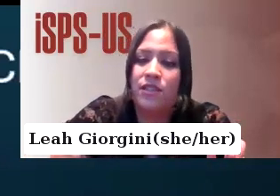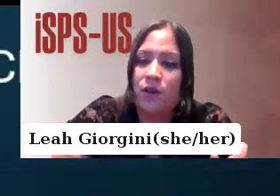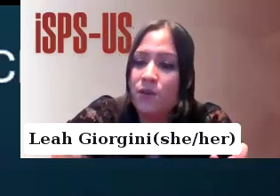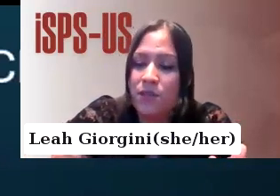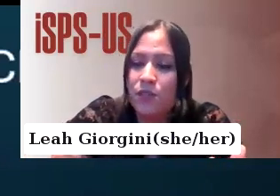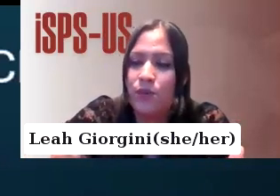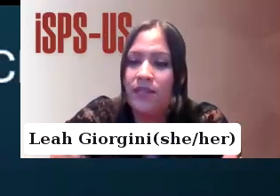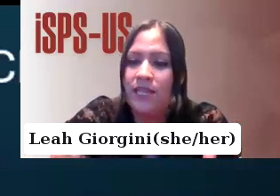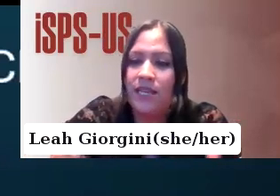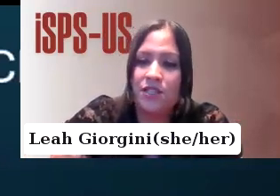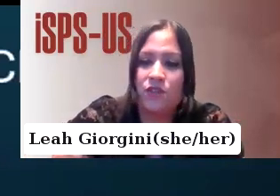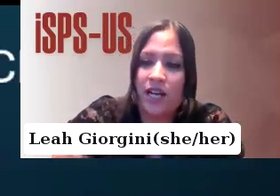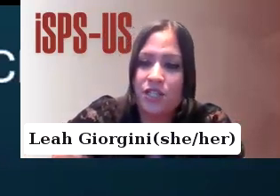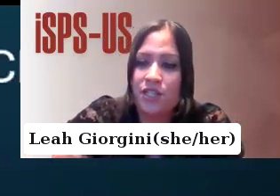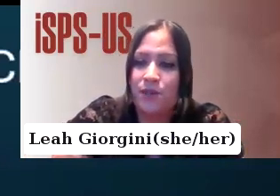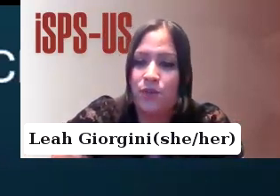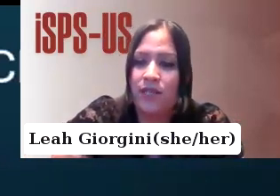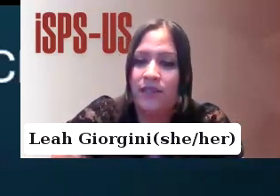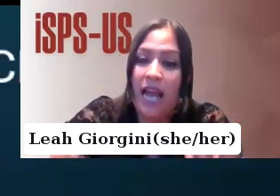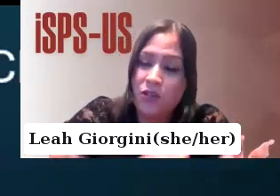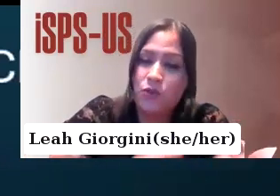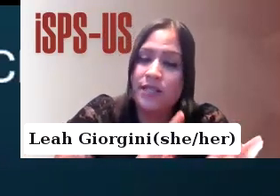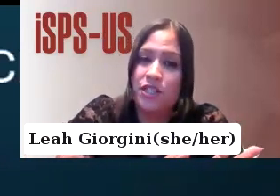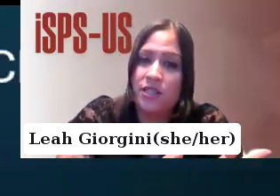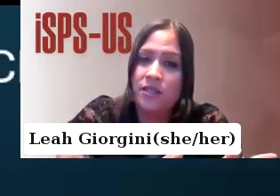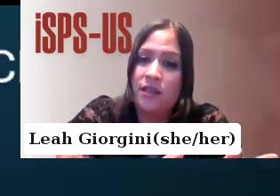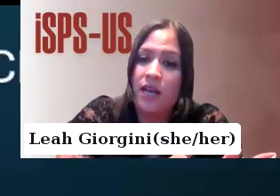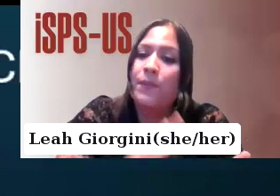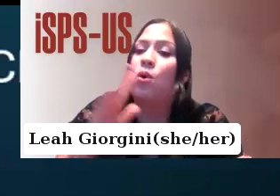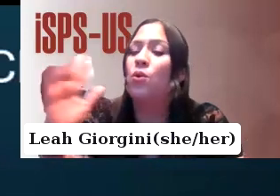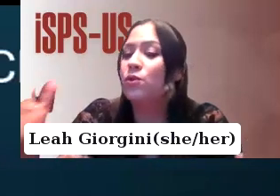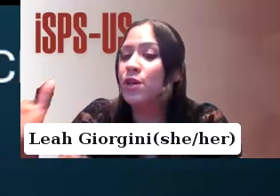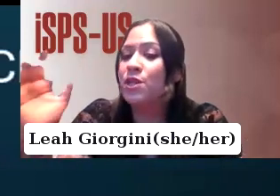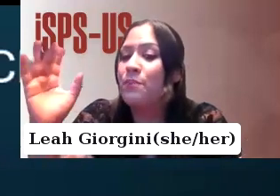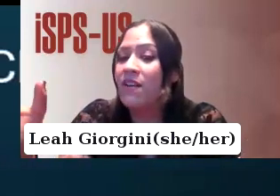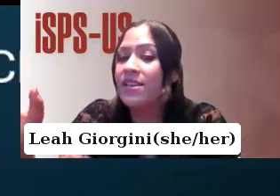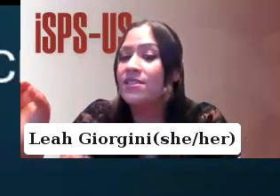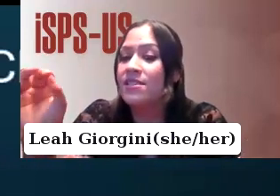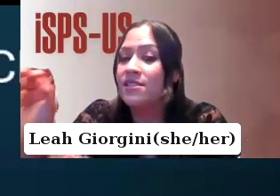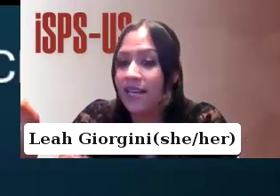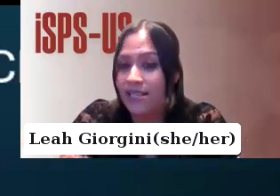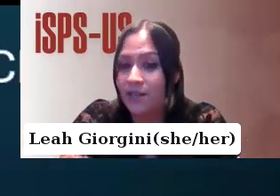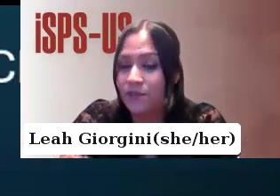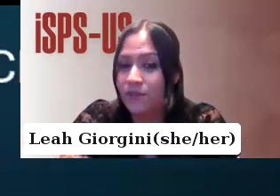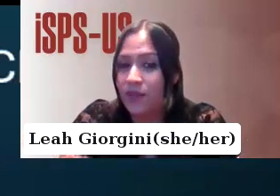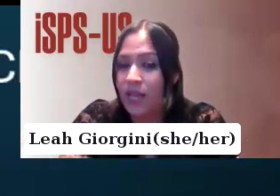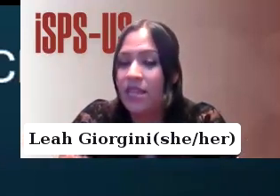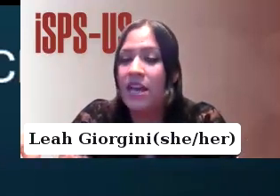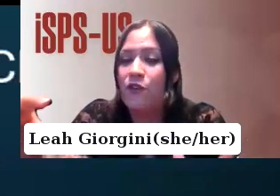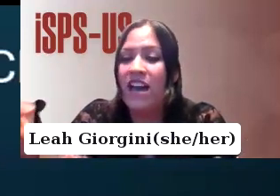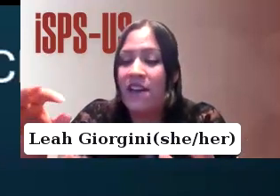disability results between the interaction between the actual condition, but also the barriers in society.